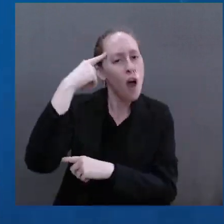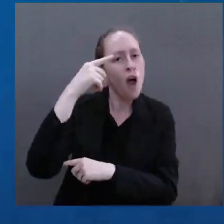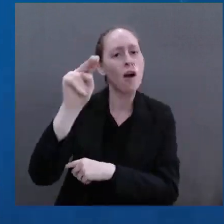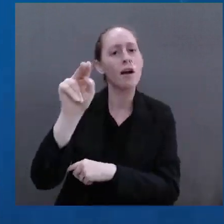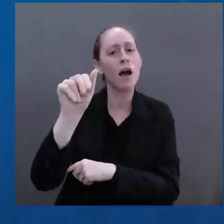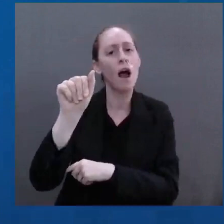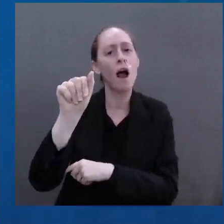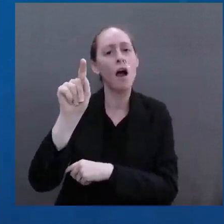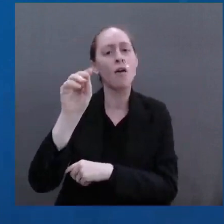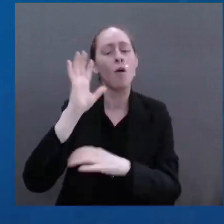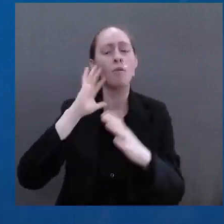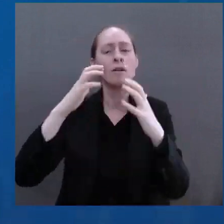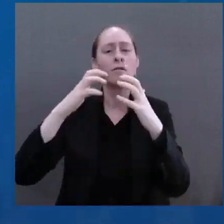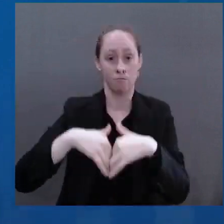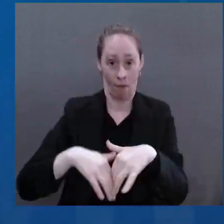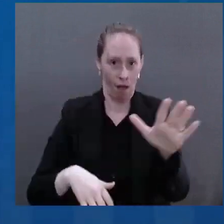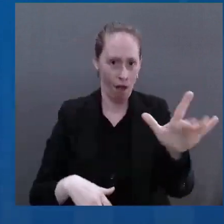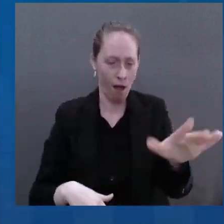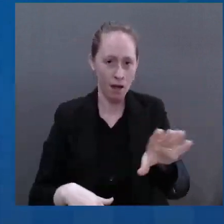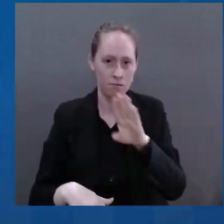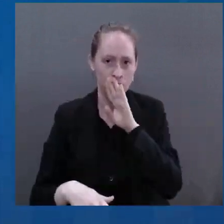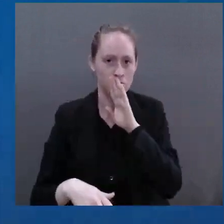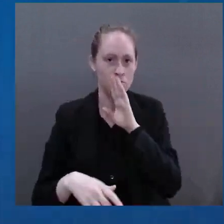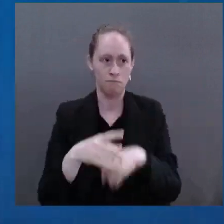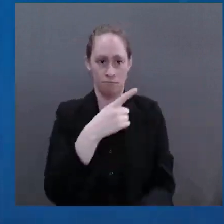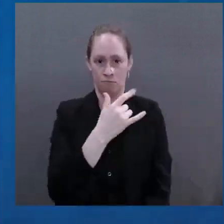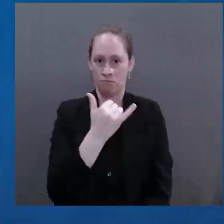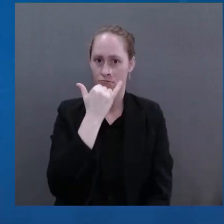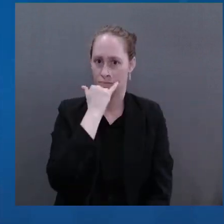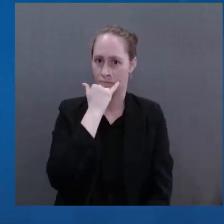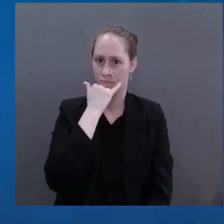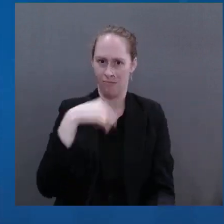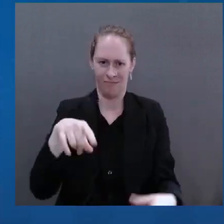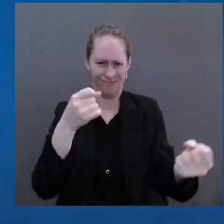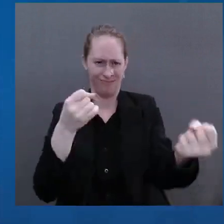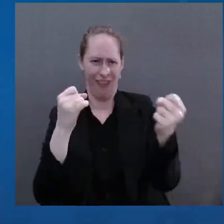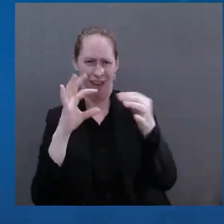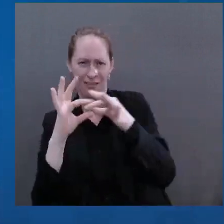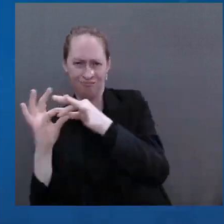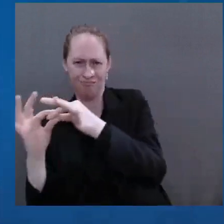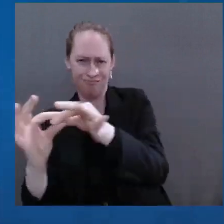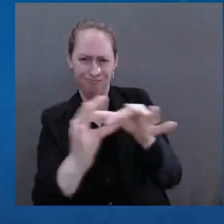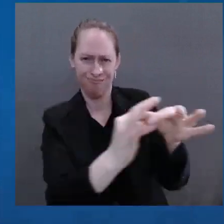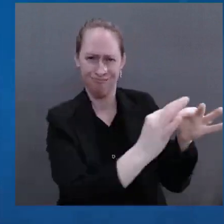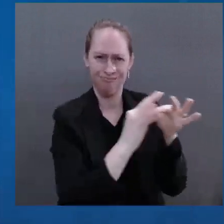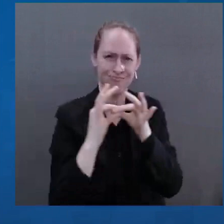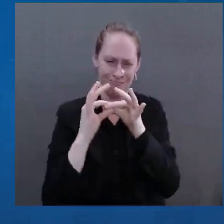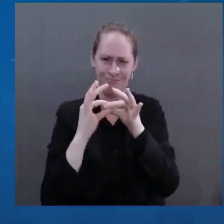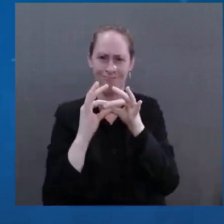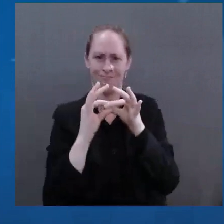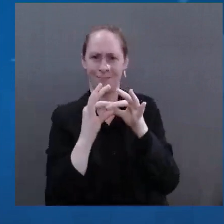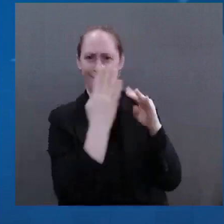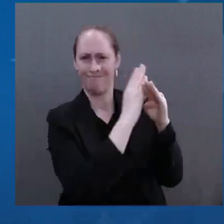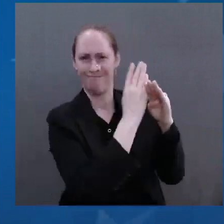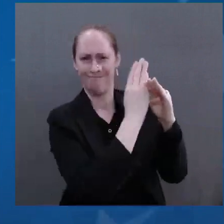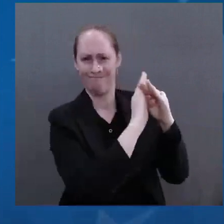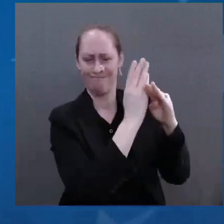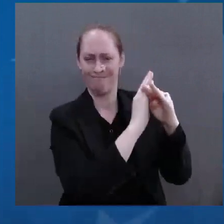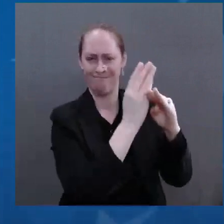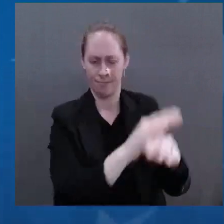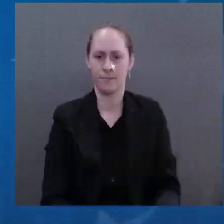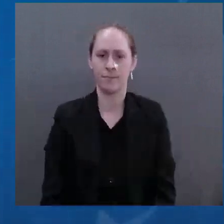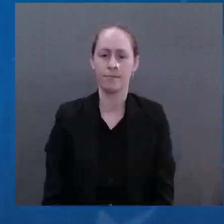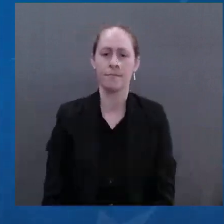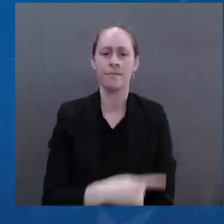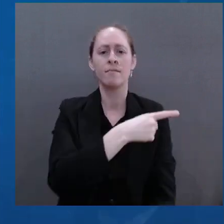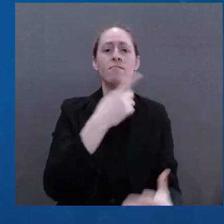Russia wanted less of a NATO presence on its border, but now he has a stronger presence, a larger presence